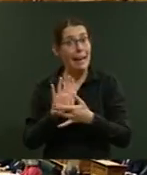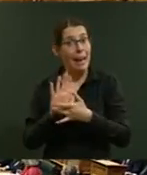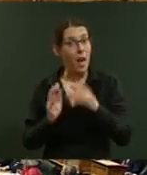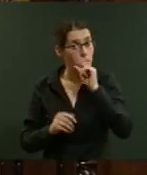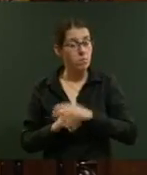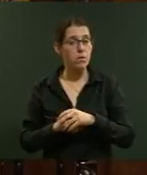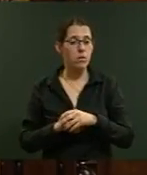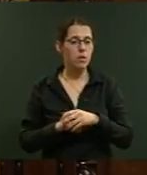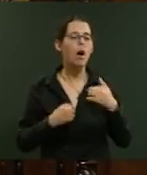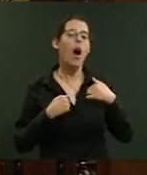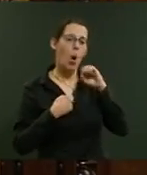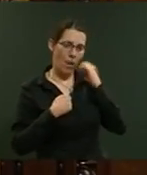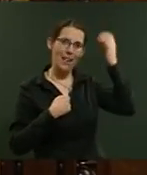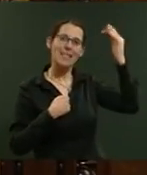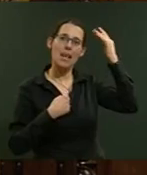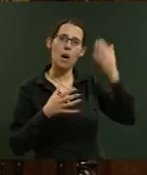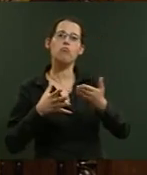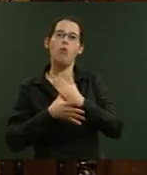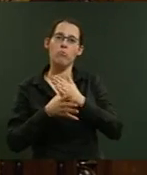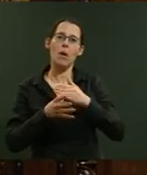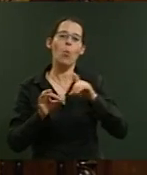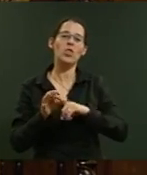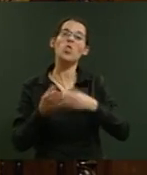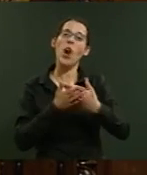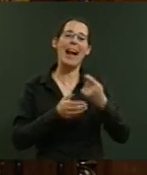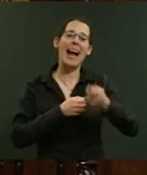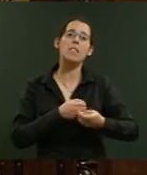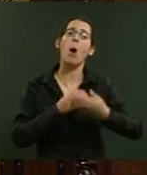I will consider primary questions on a case-by-case basis.